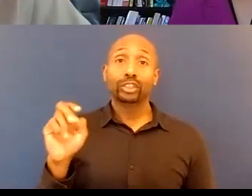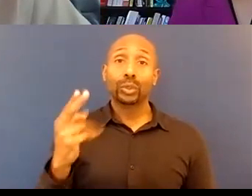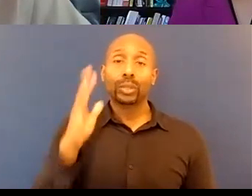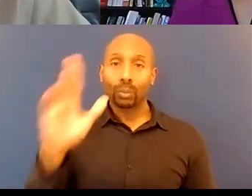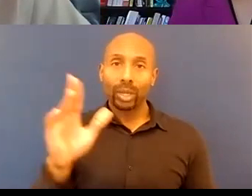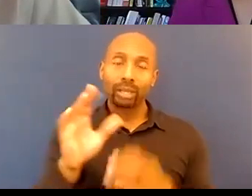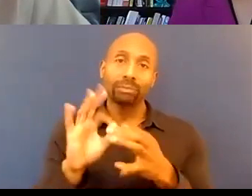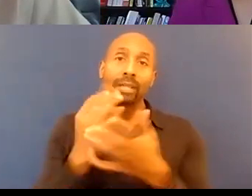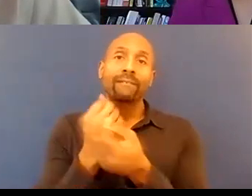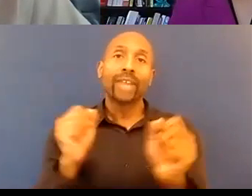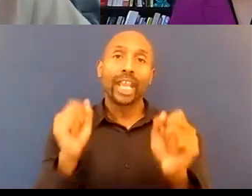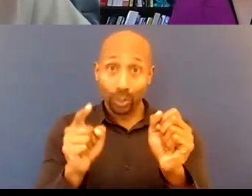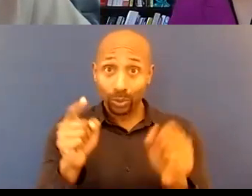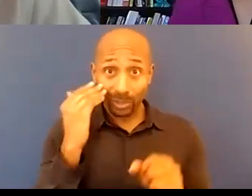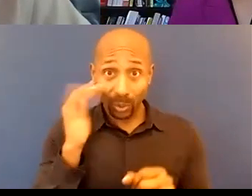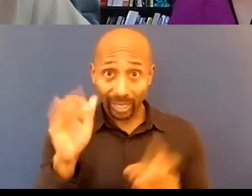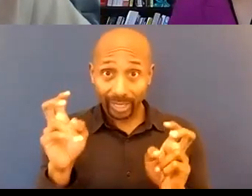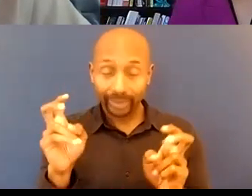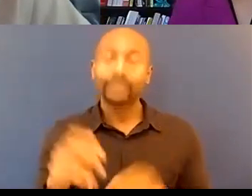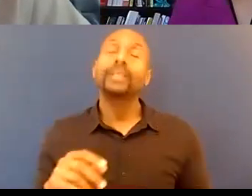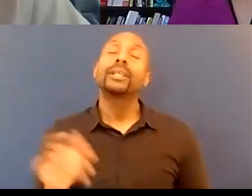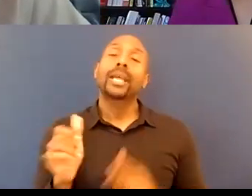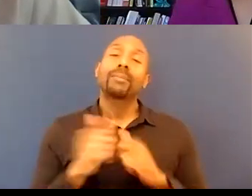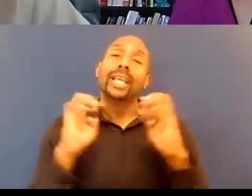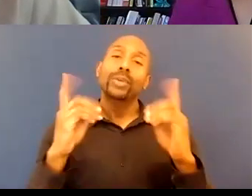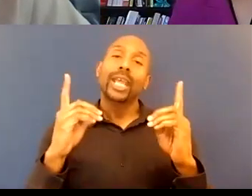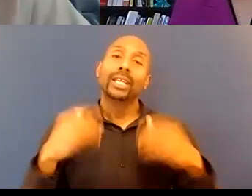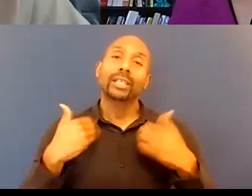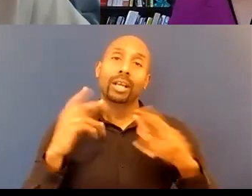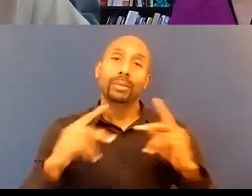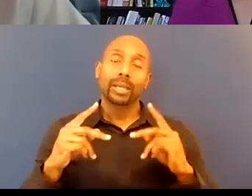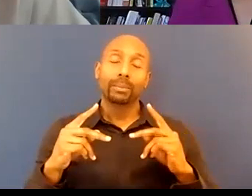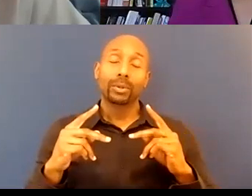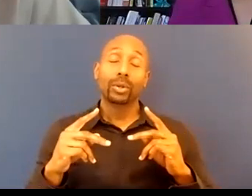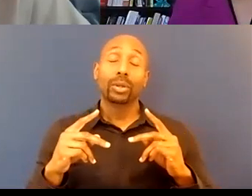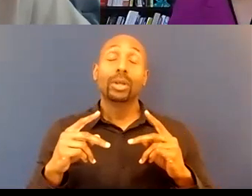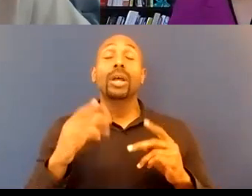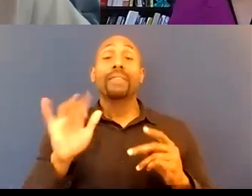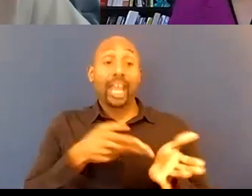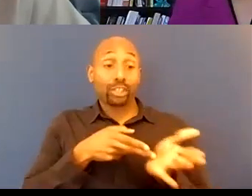especially our young people the truth that we teach them will set us all free